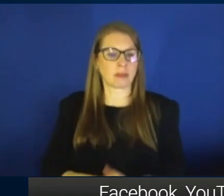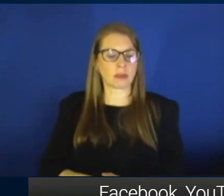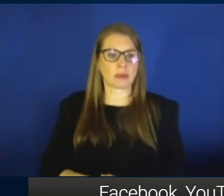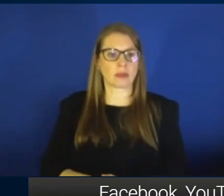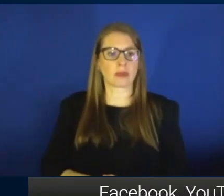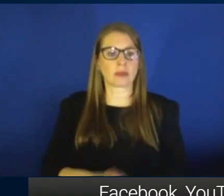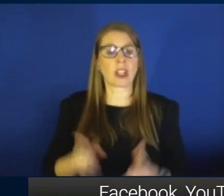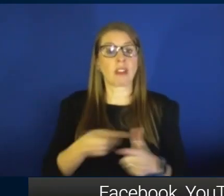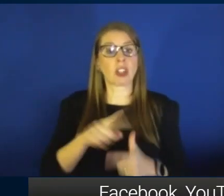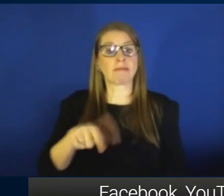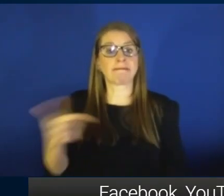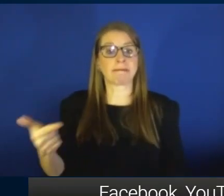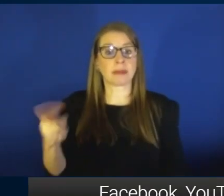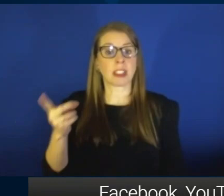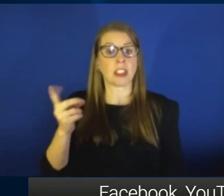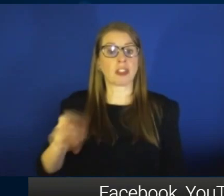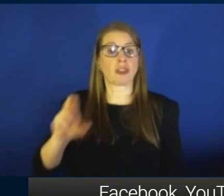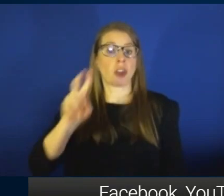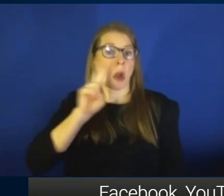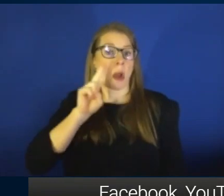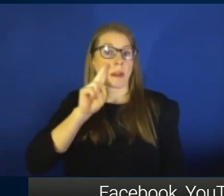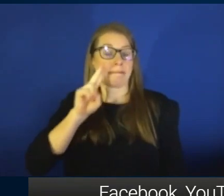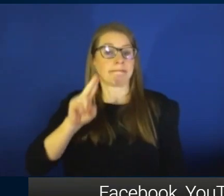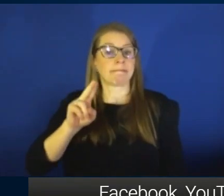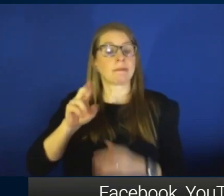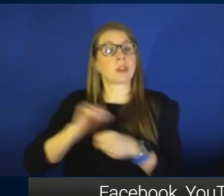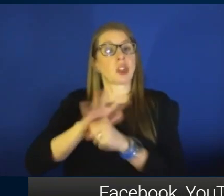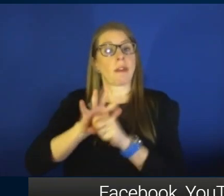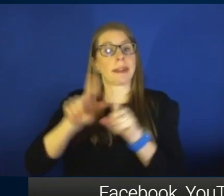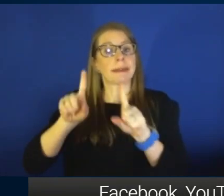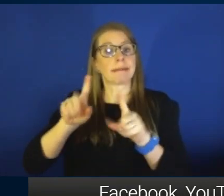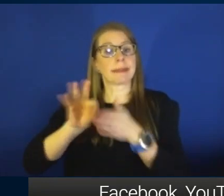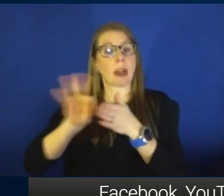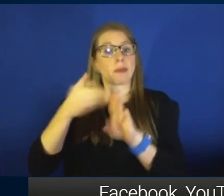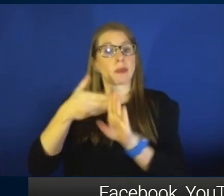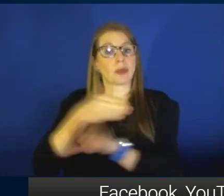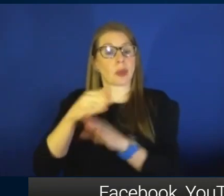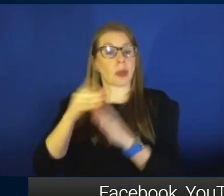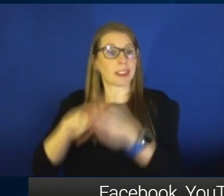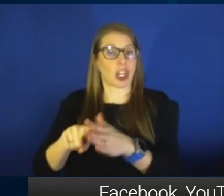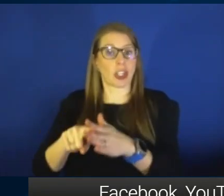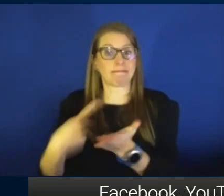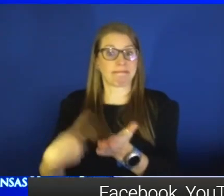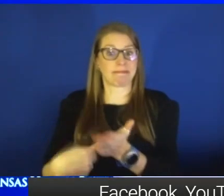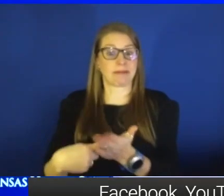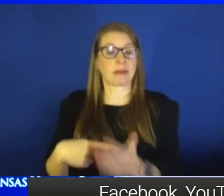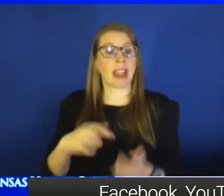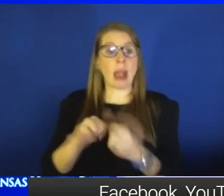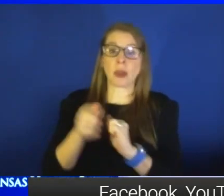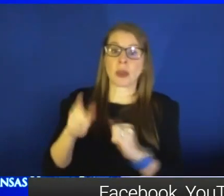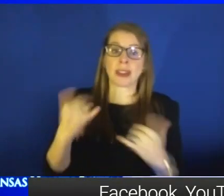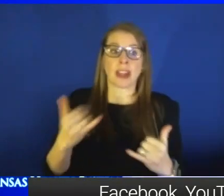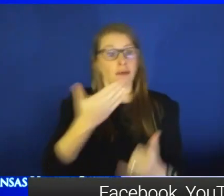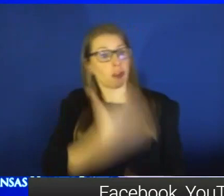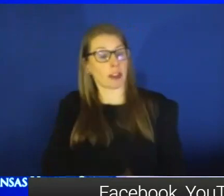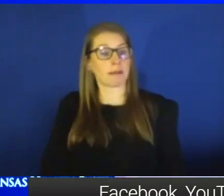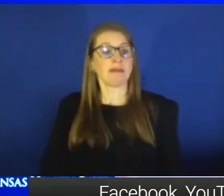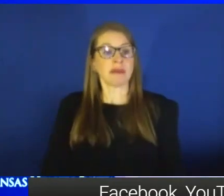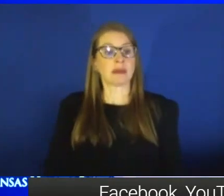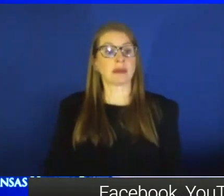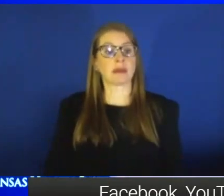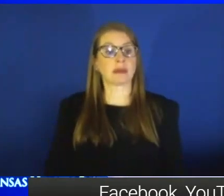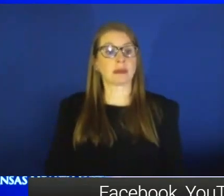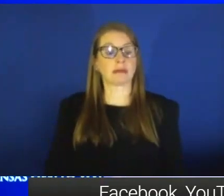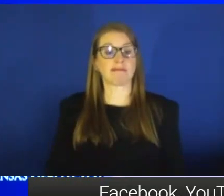Hawkinson with our COVID count before we get to that. Good morning. How are you today? Good. Good. Yeah, have, we've, you know, most of this week